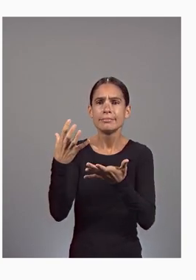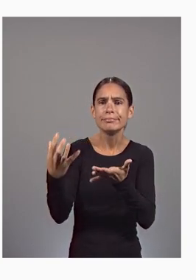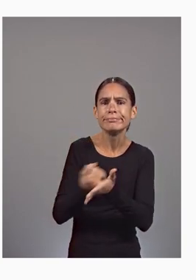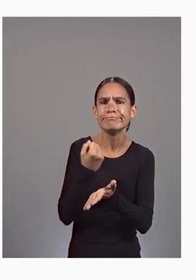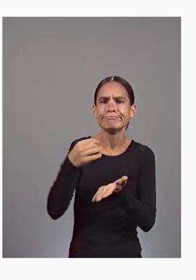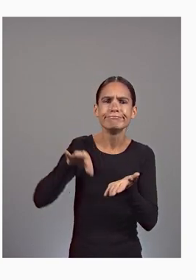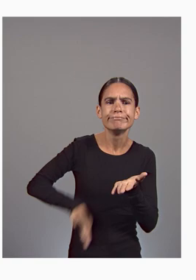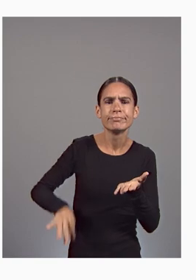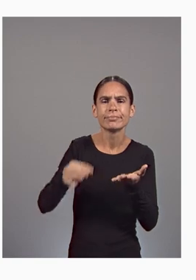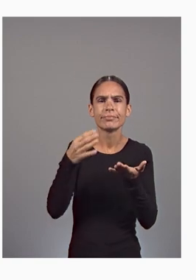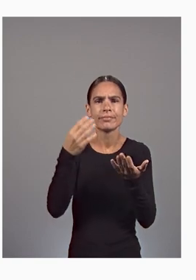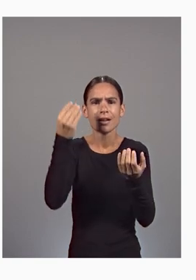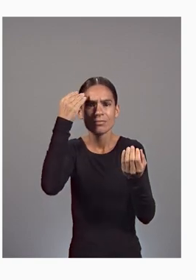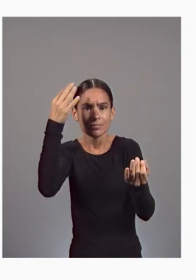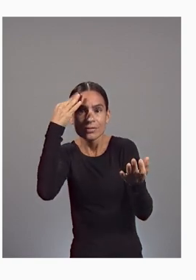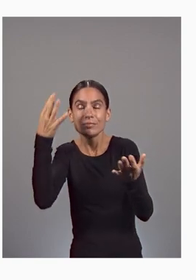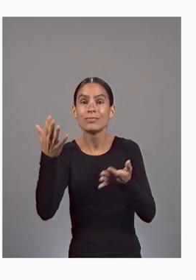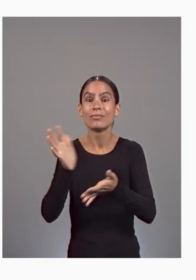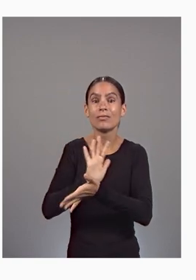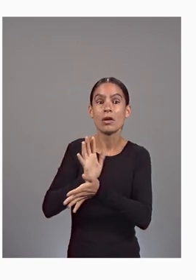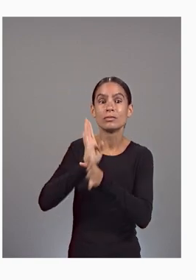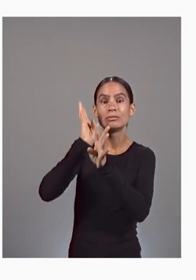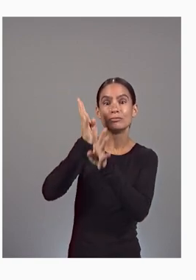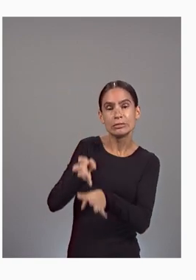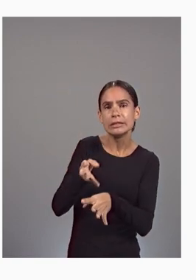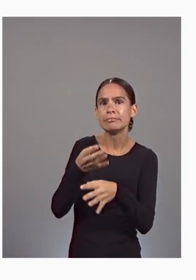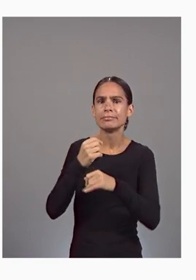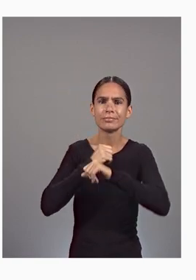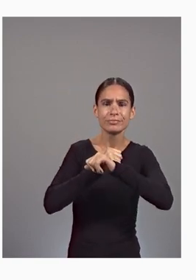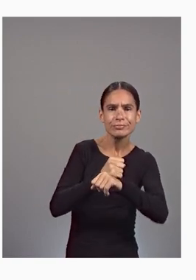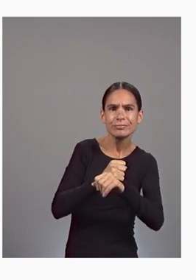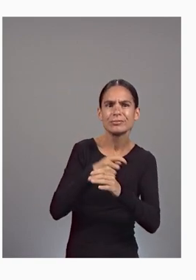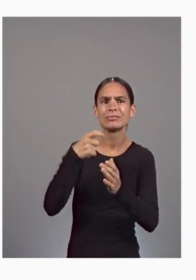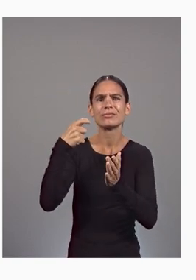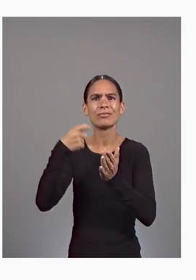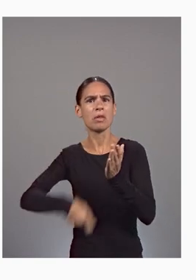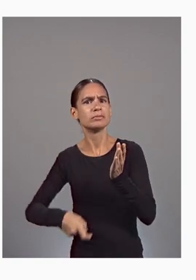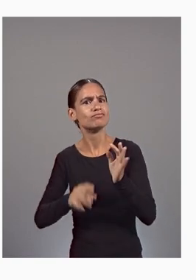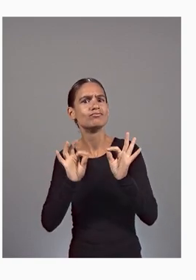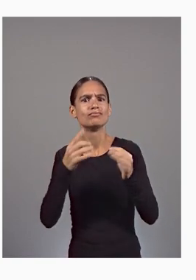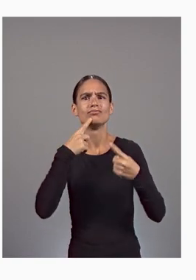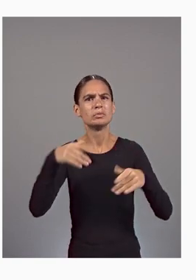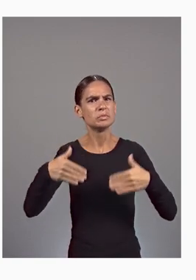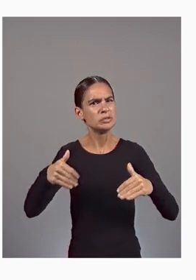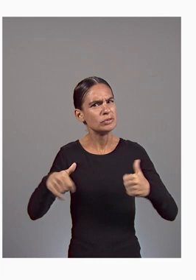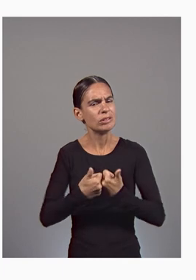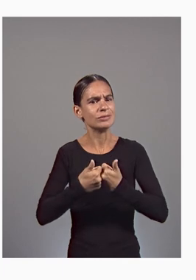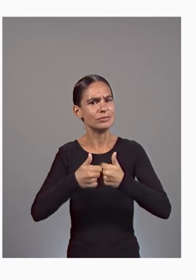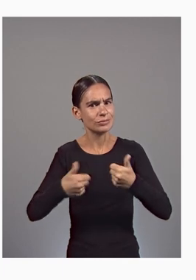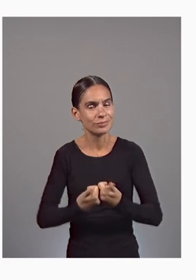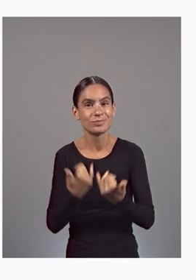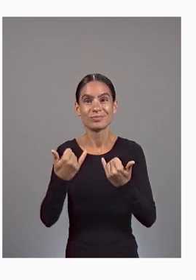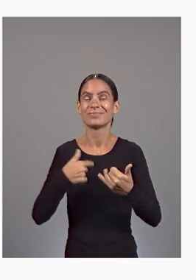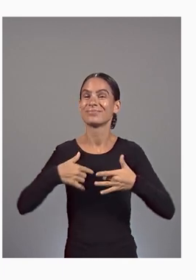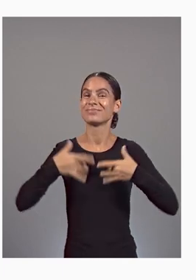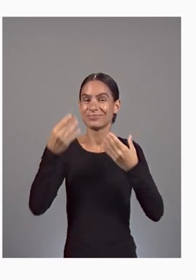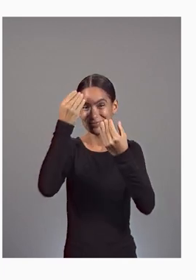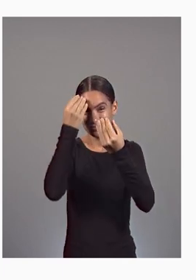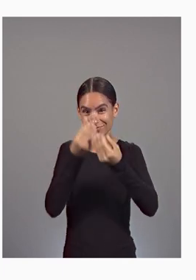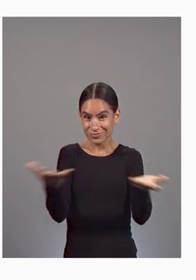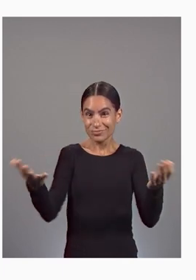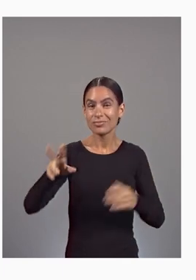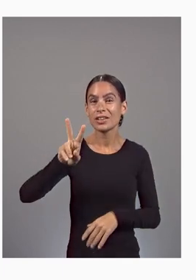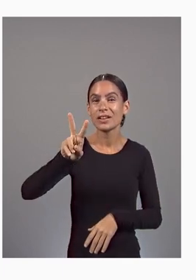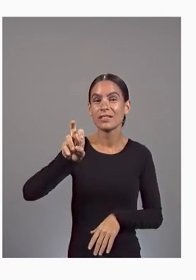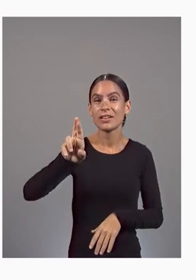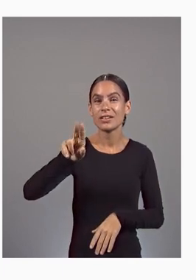streams in a secure and cost-effective manner has been challenging. Today, I'm excited to announce Vertex AI